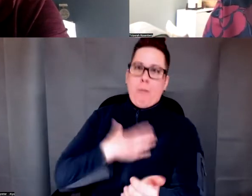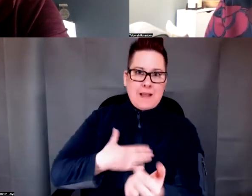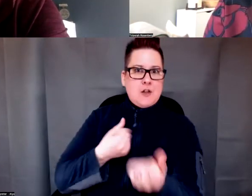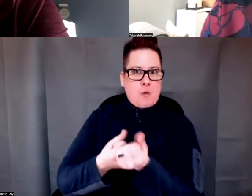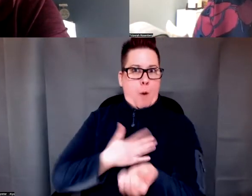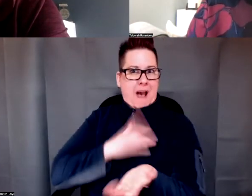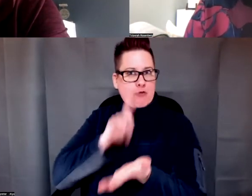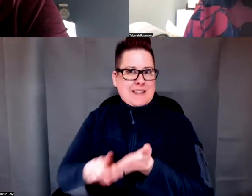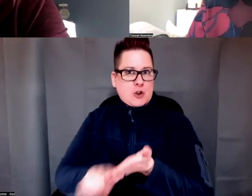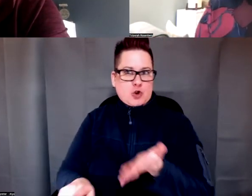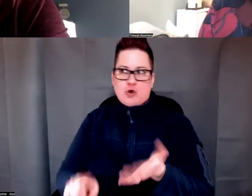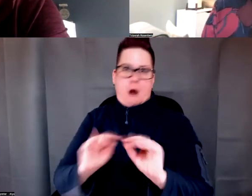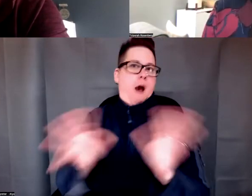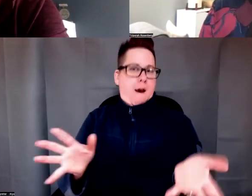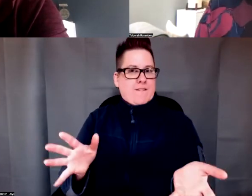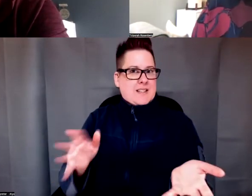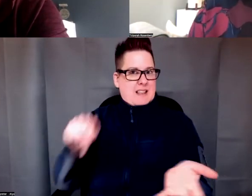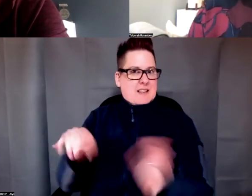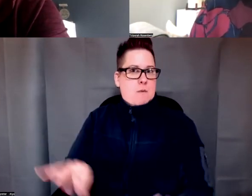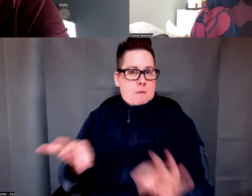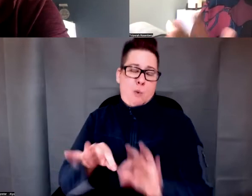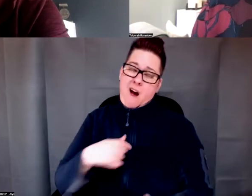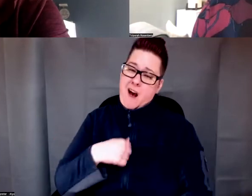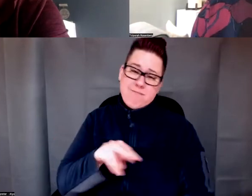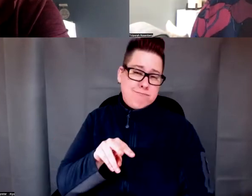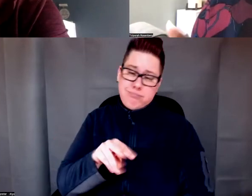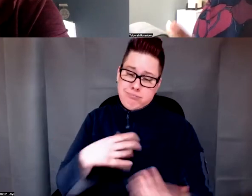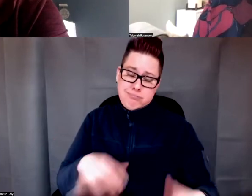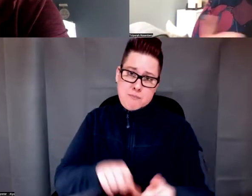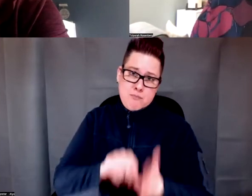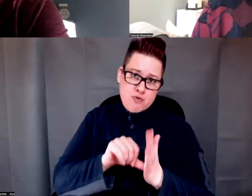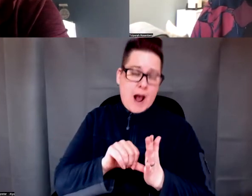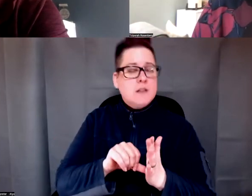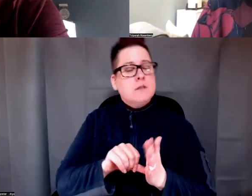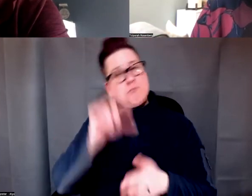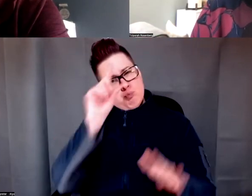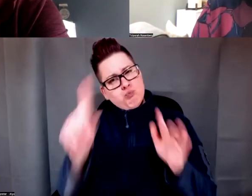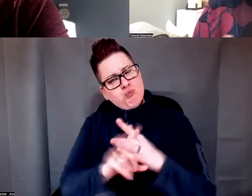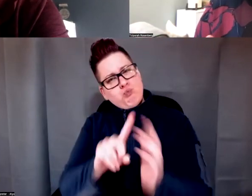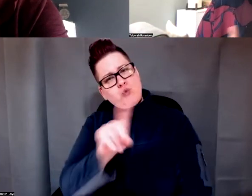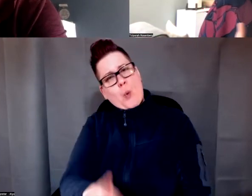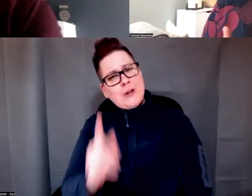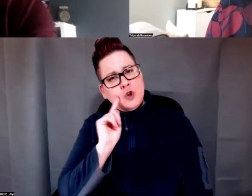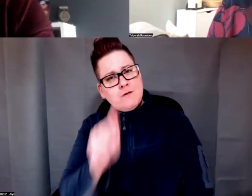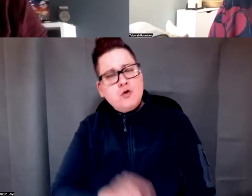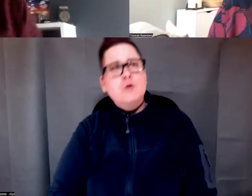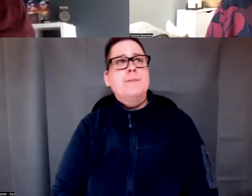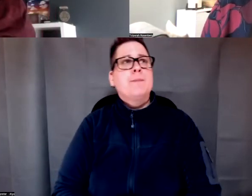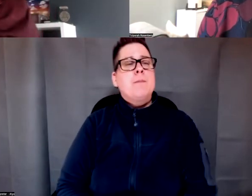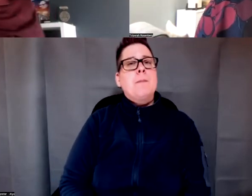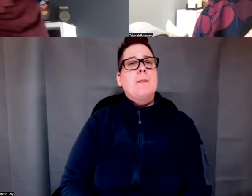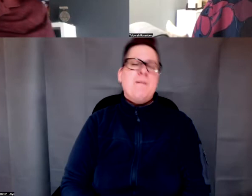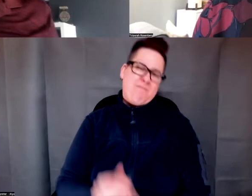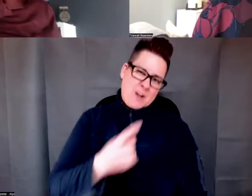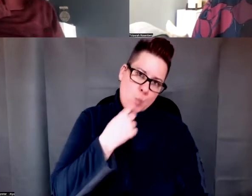exploration and study. So I just am really impressed with it. It does lead me to a question that I have for you. As I shared with you,